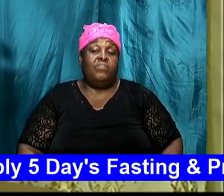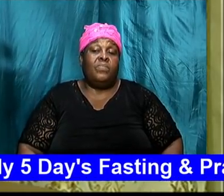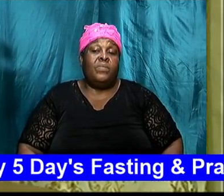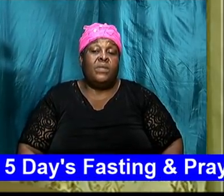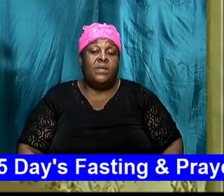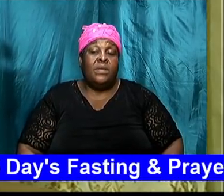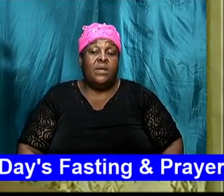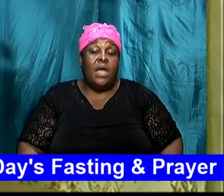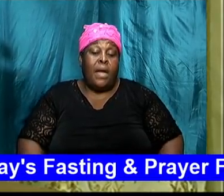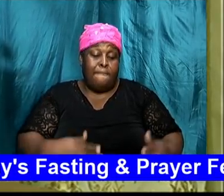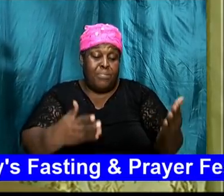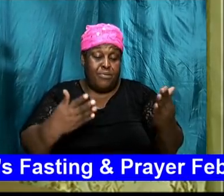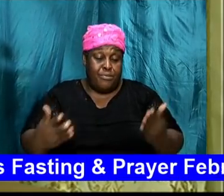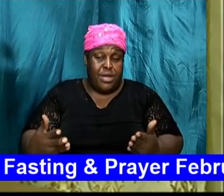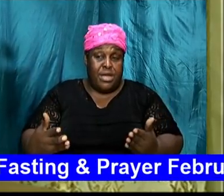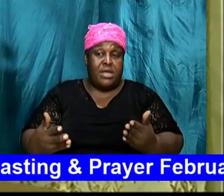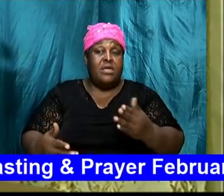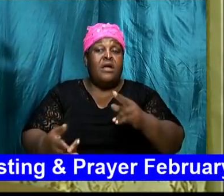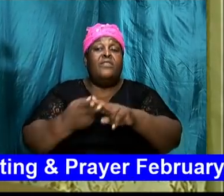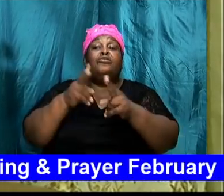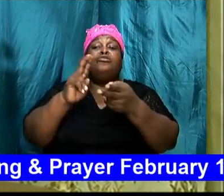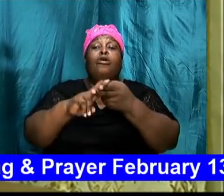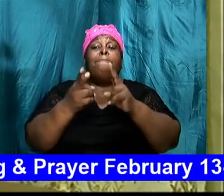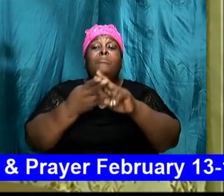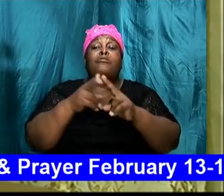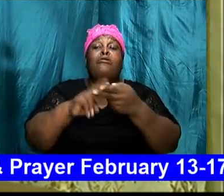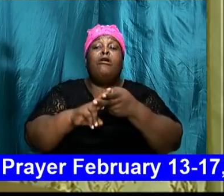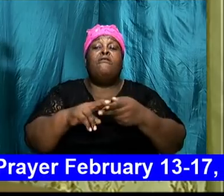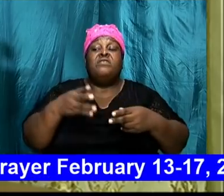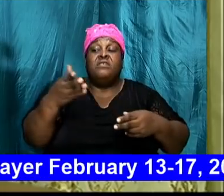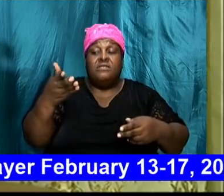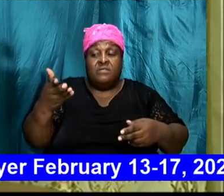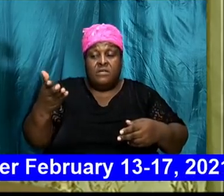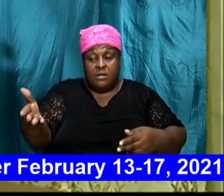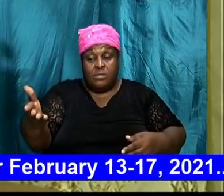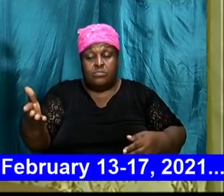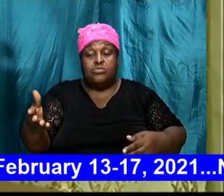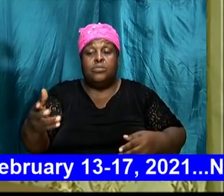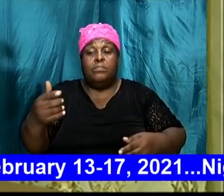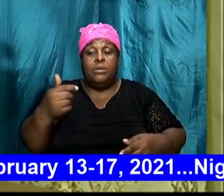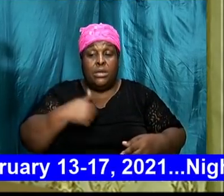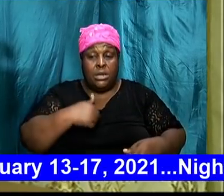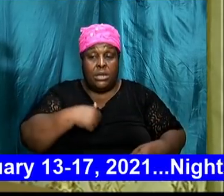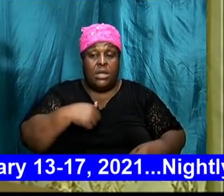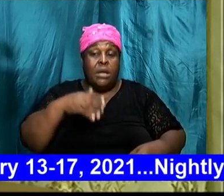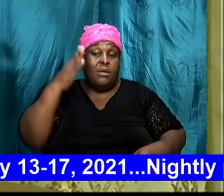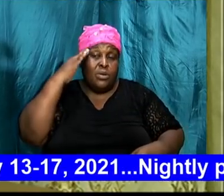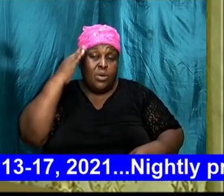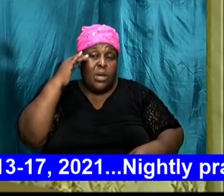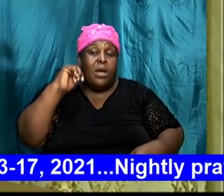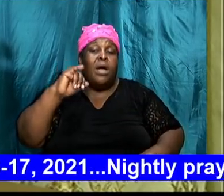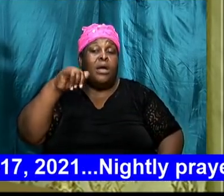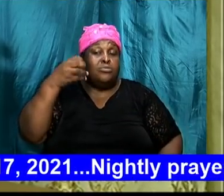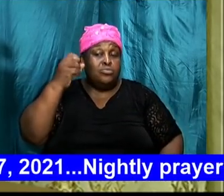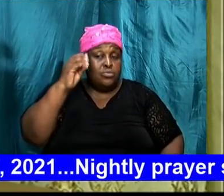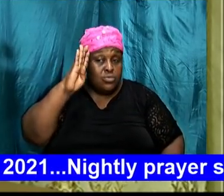and bring the number of them to me that I may know it and Joab answered the Lord